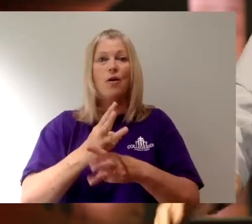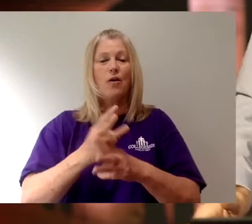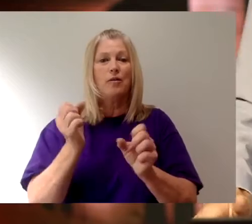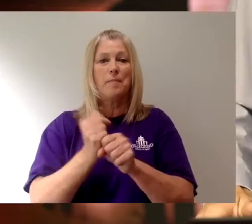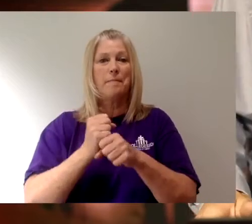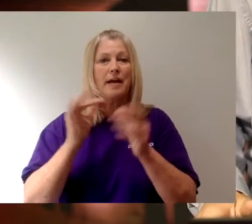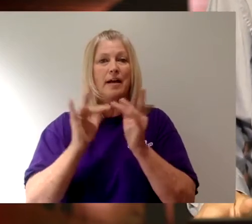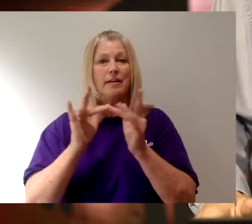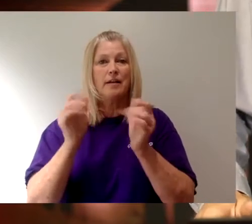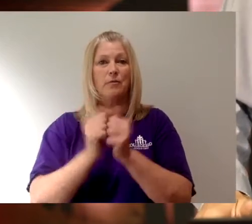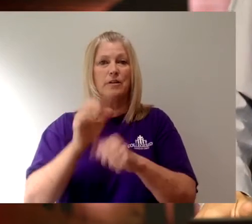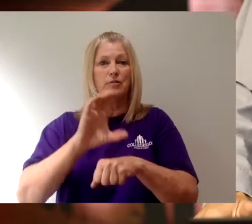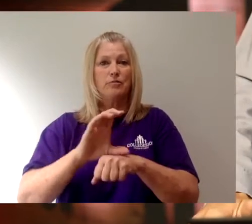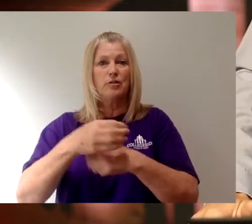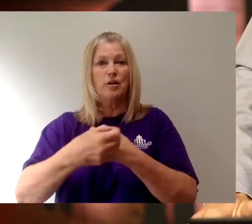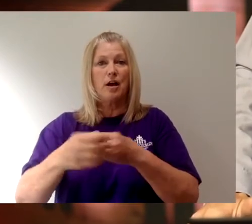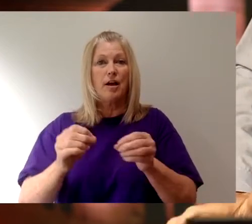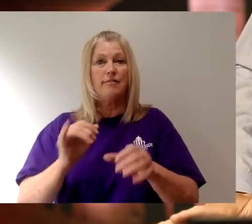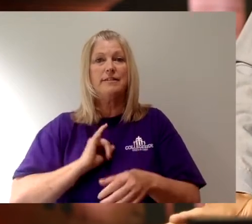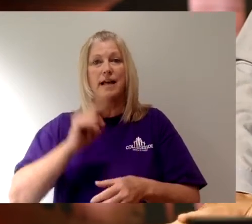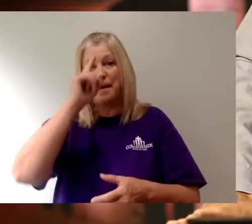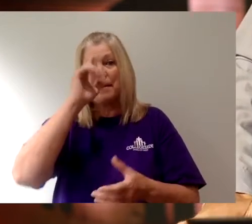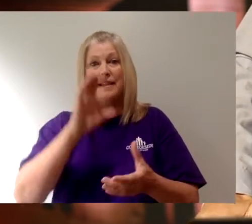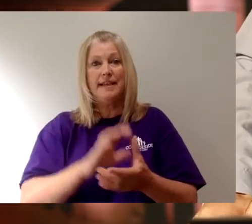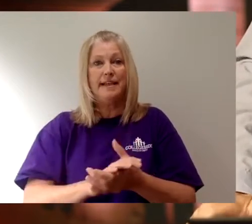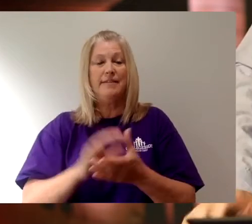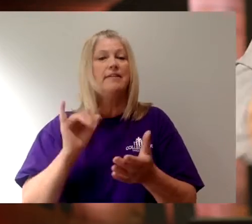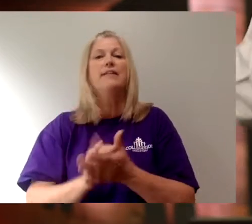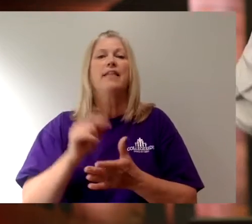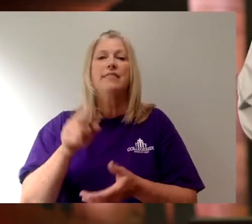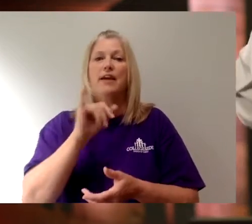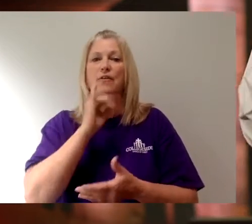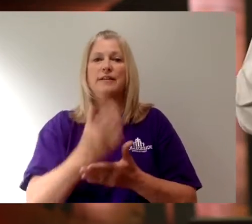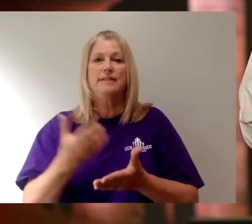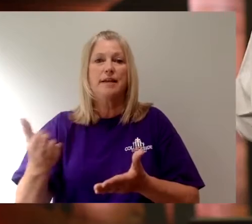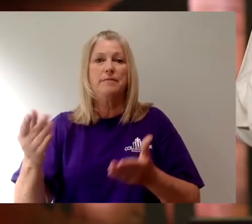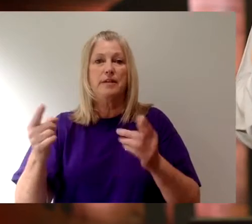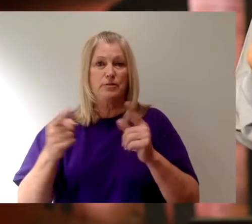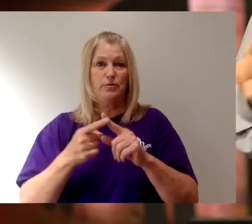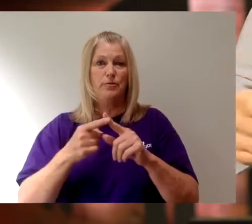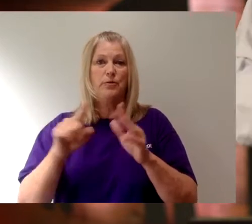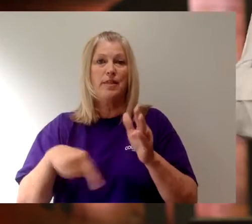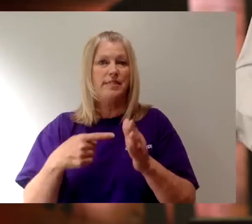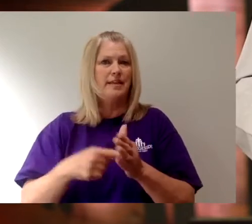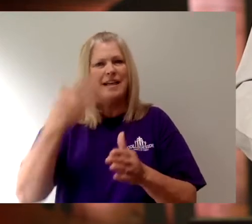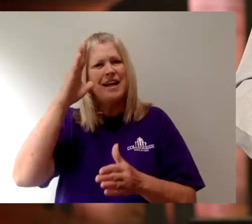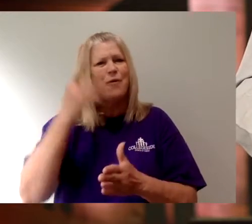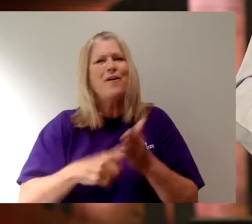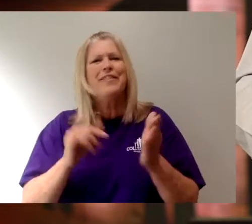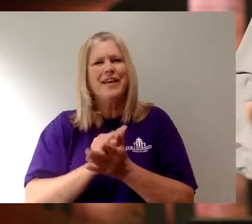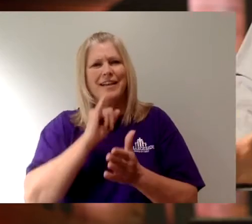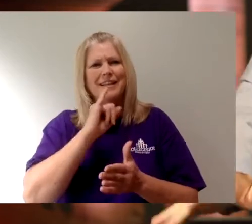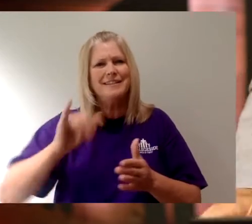contact with our church office. I believe that there is something to this. I don't know what that